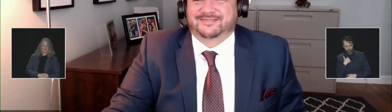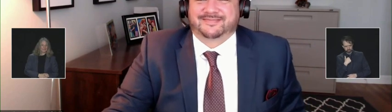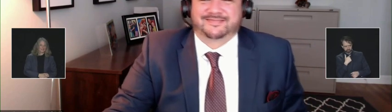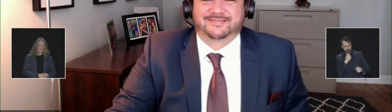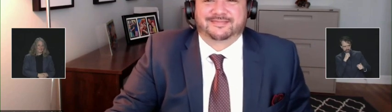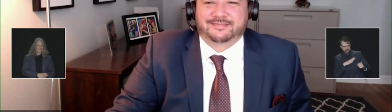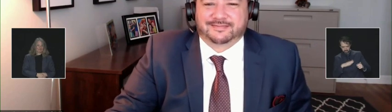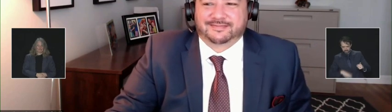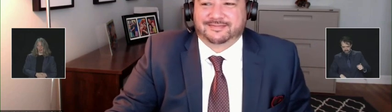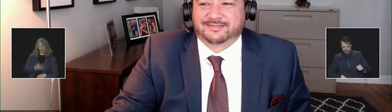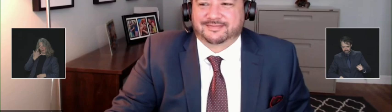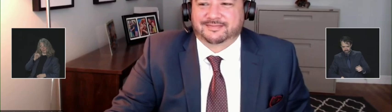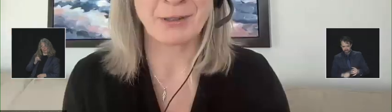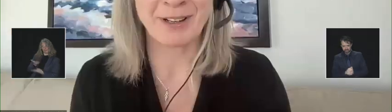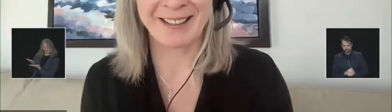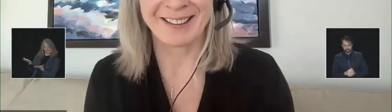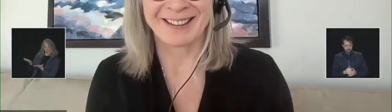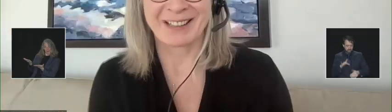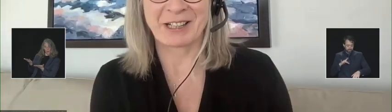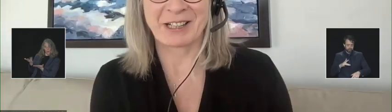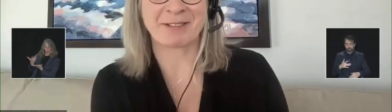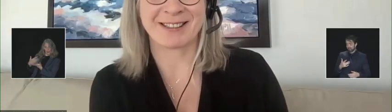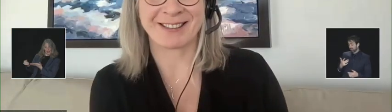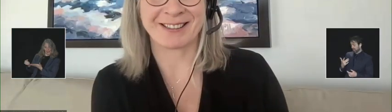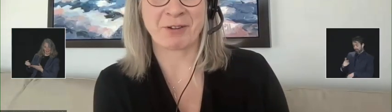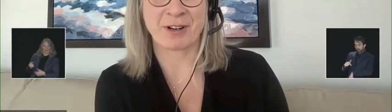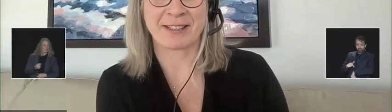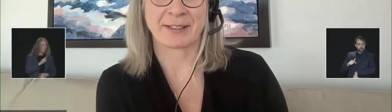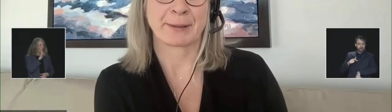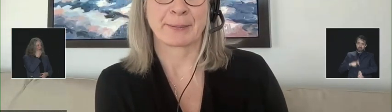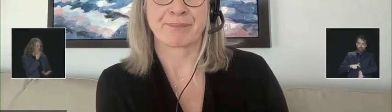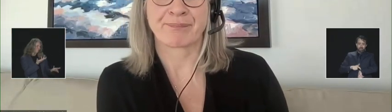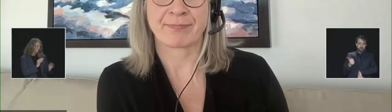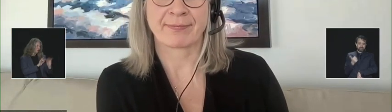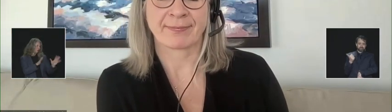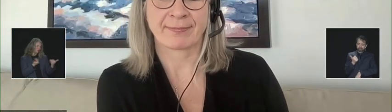Since we're ahead of schedule. Yes, sorry. Okay. Go ahead. Thank you.